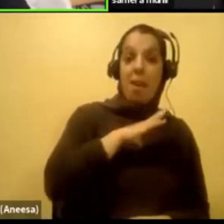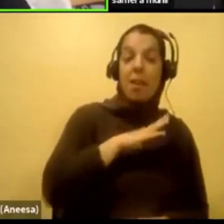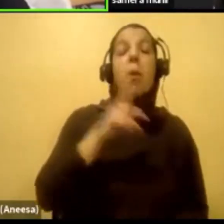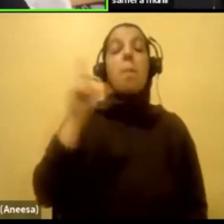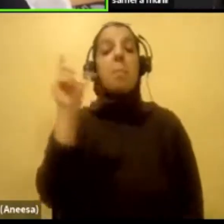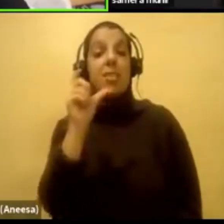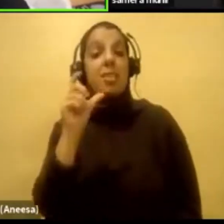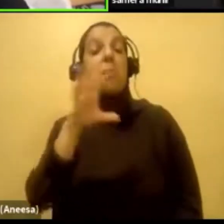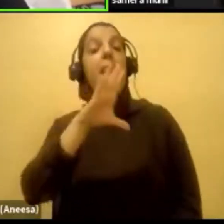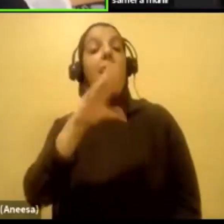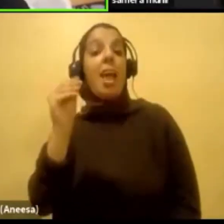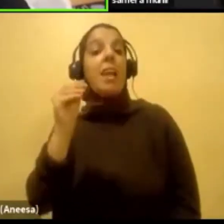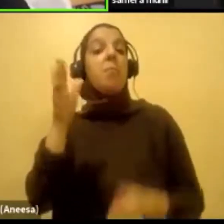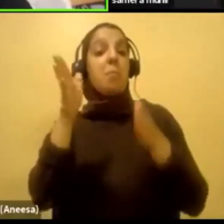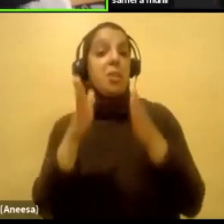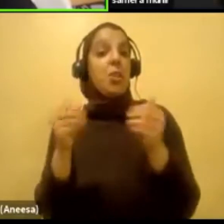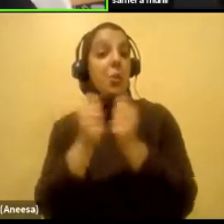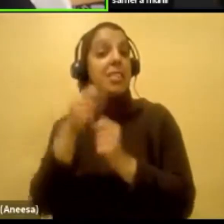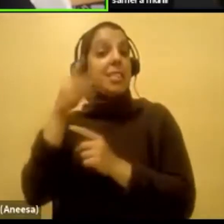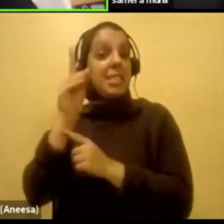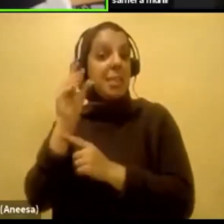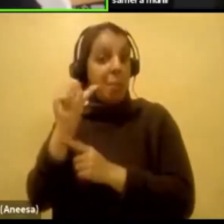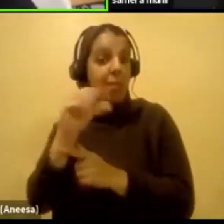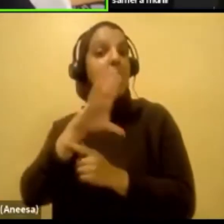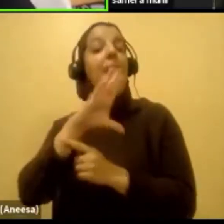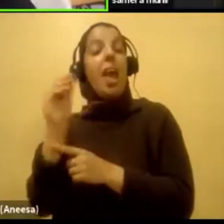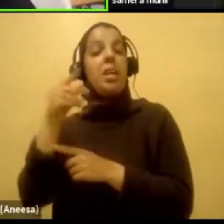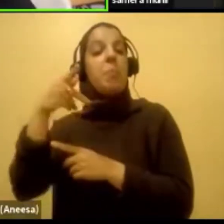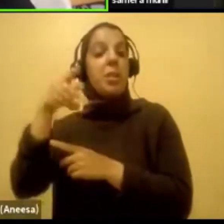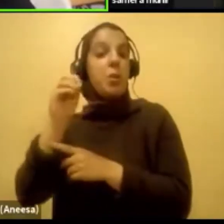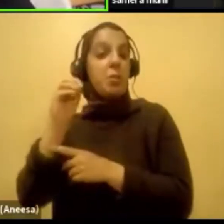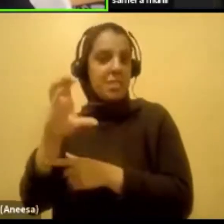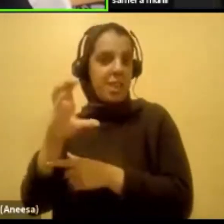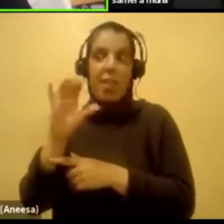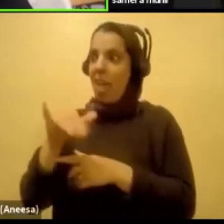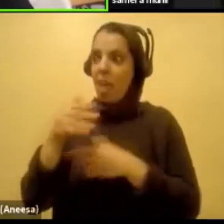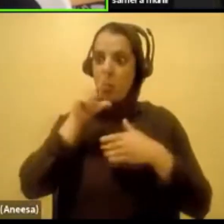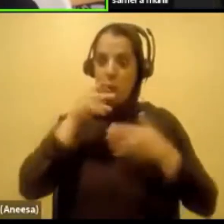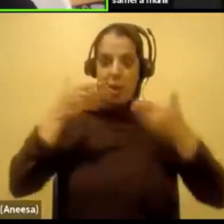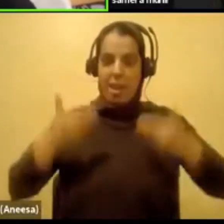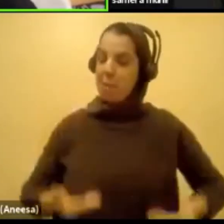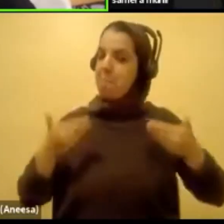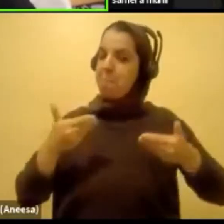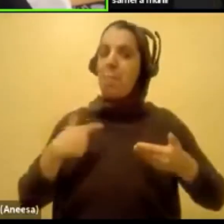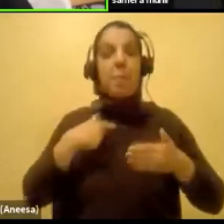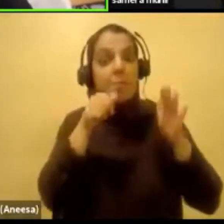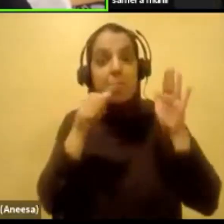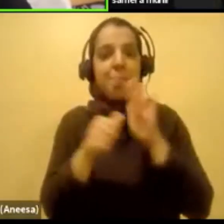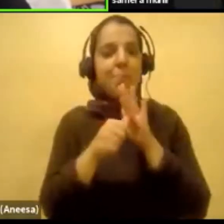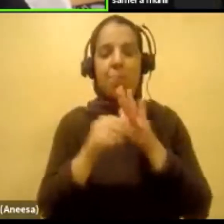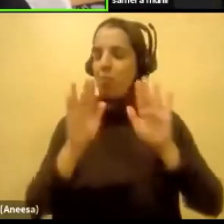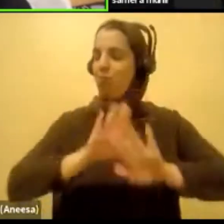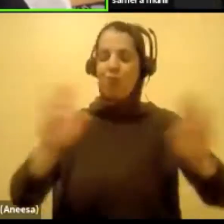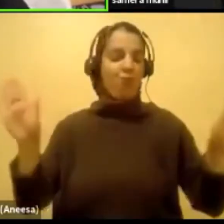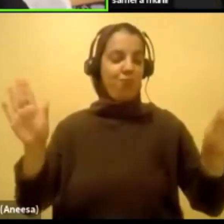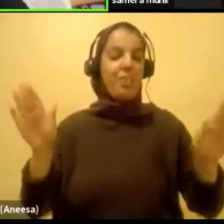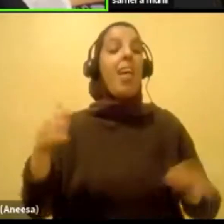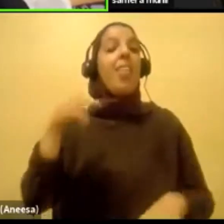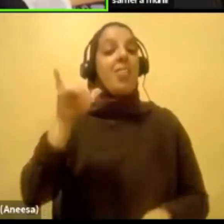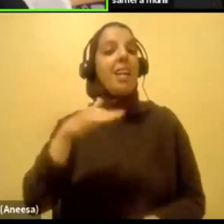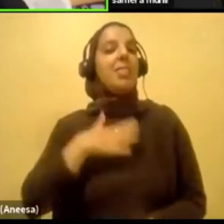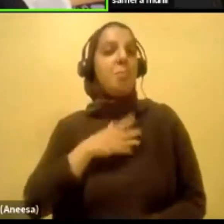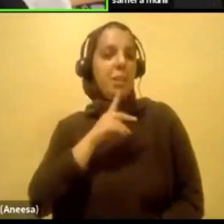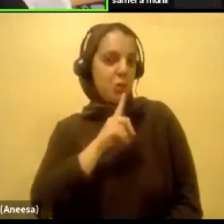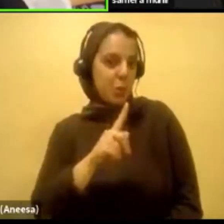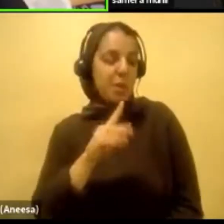and a person of color. And that's all me. And I'm not hiding those things anymore. Because this is my truth. And this is my life. And I deserve to